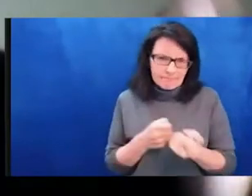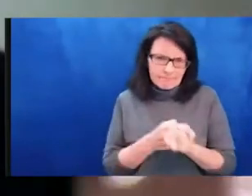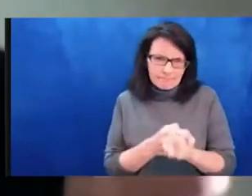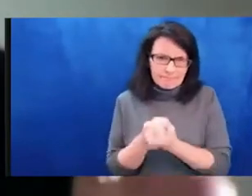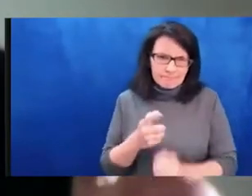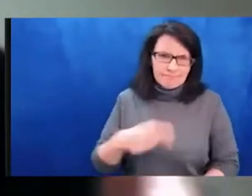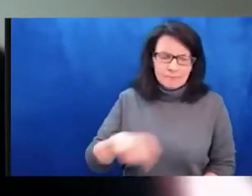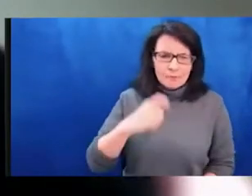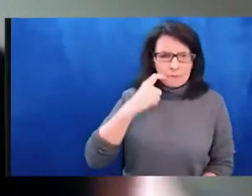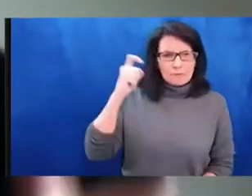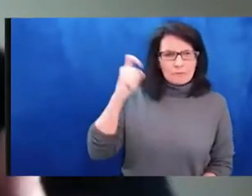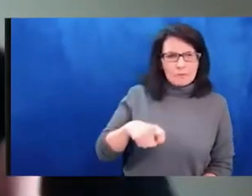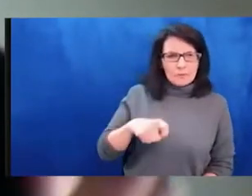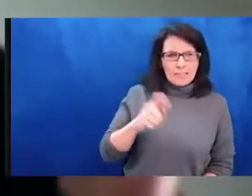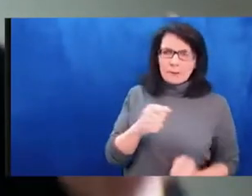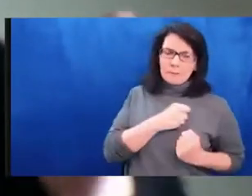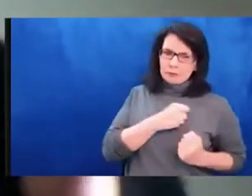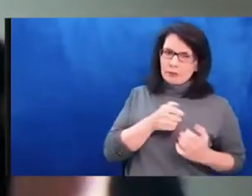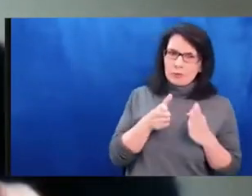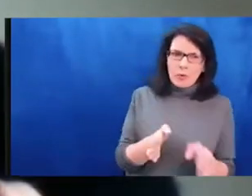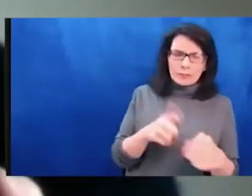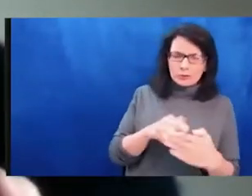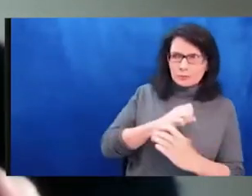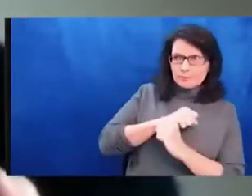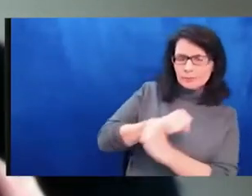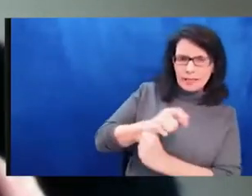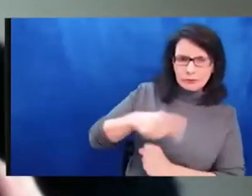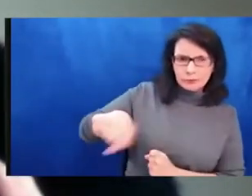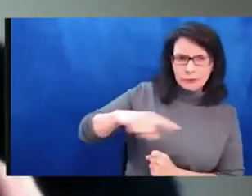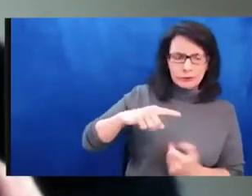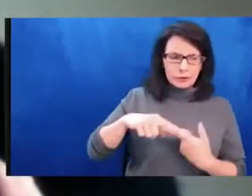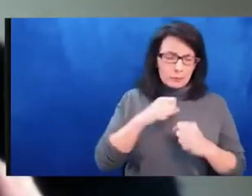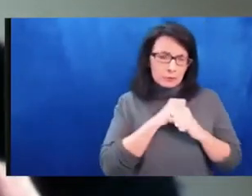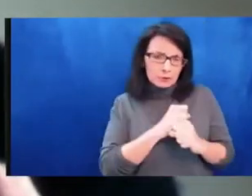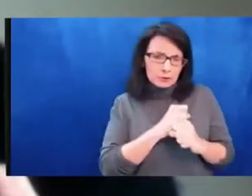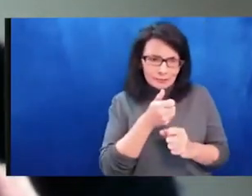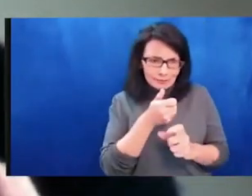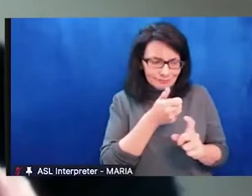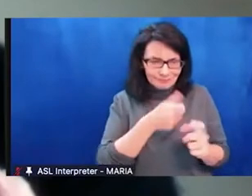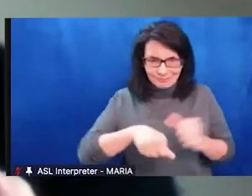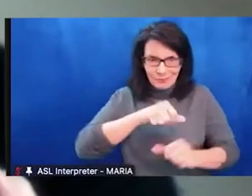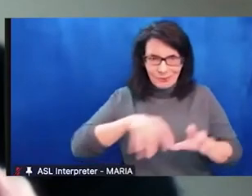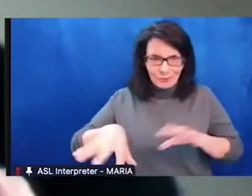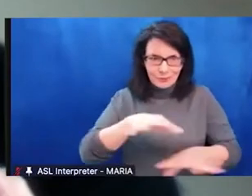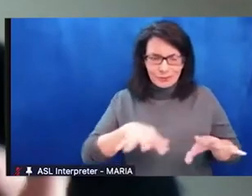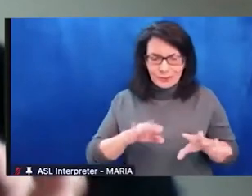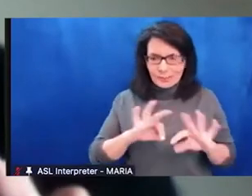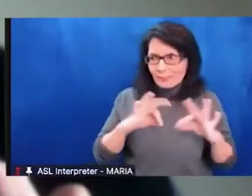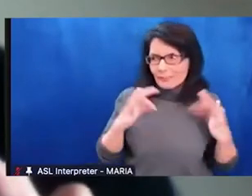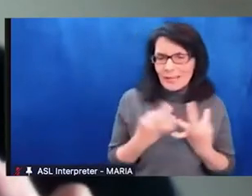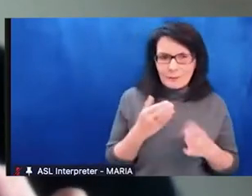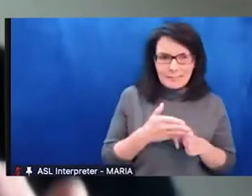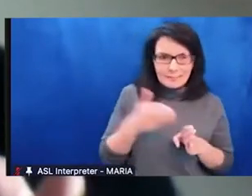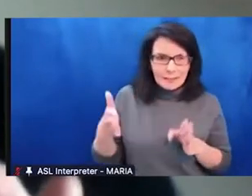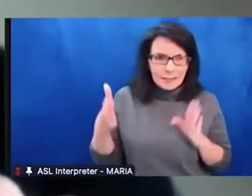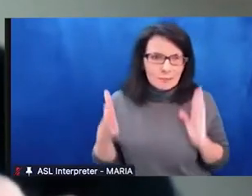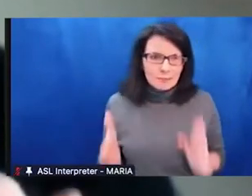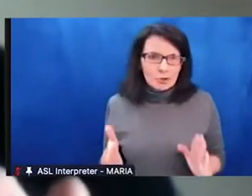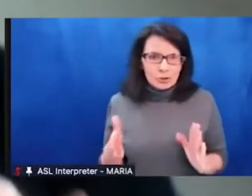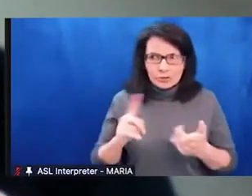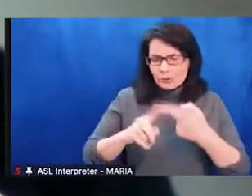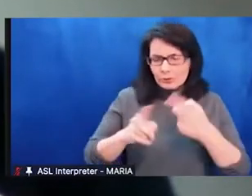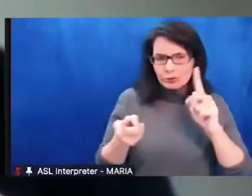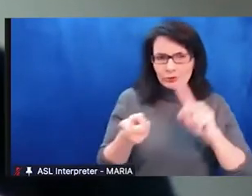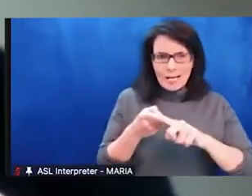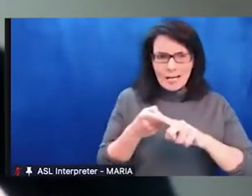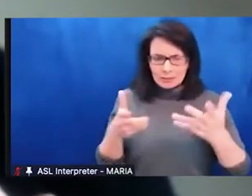everything is being directed towards this fight of